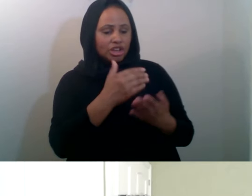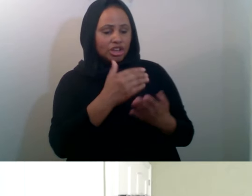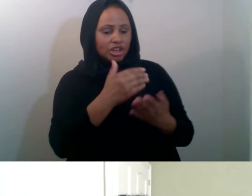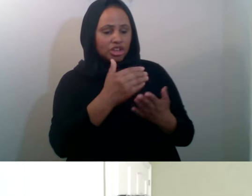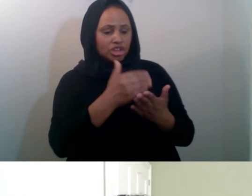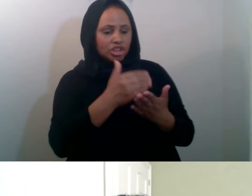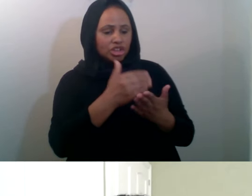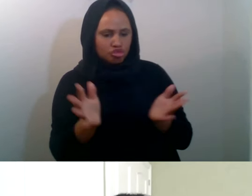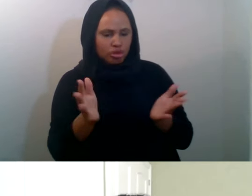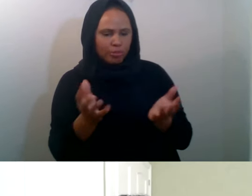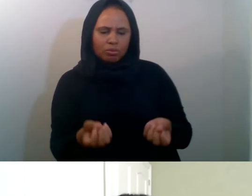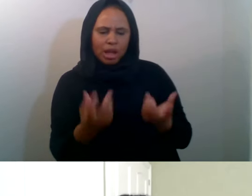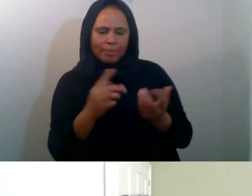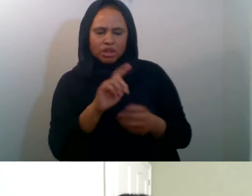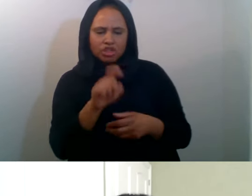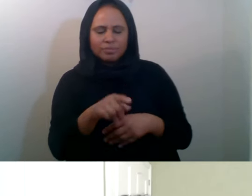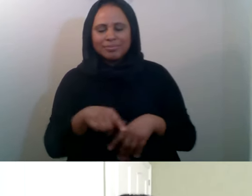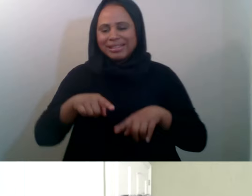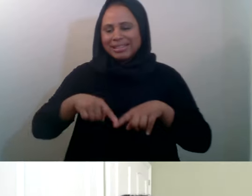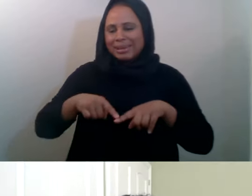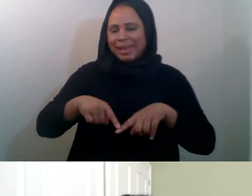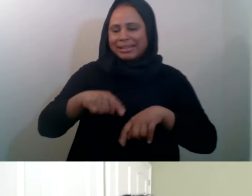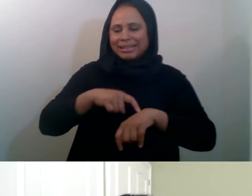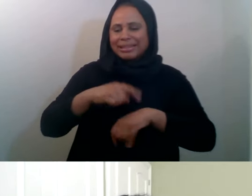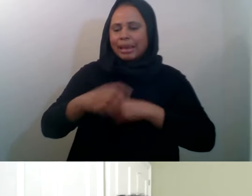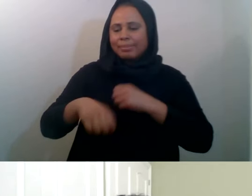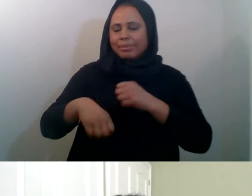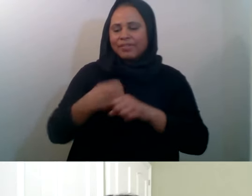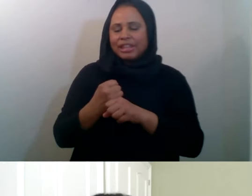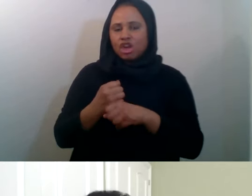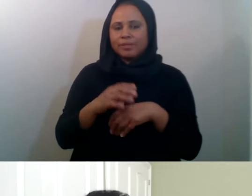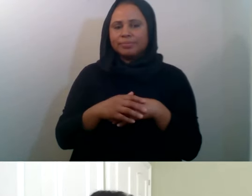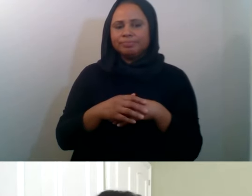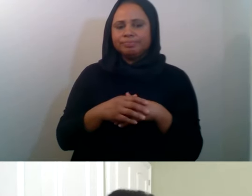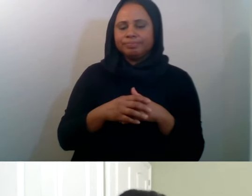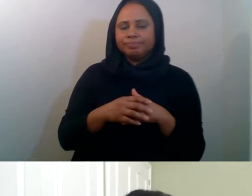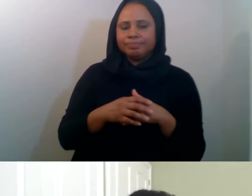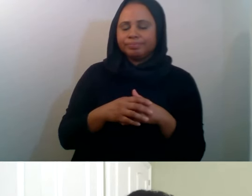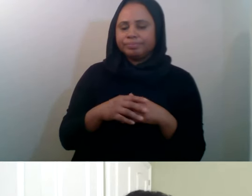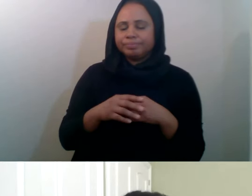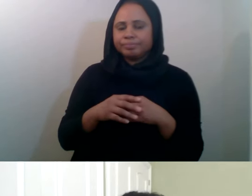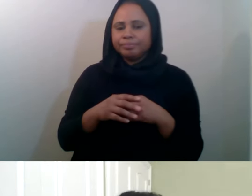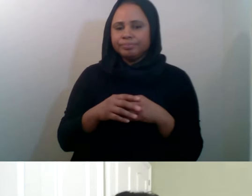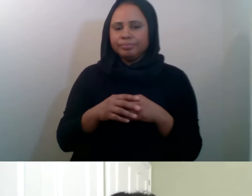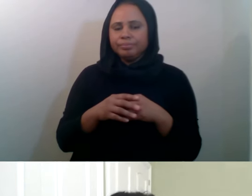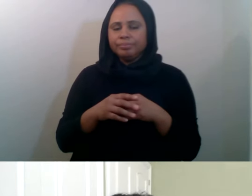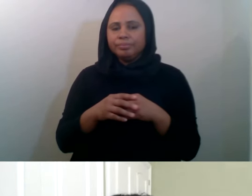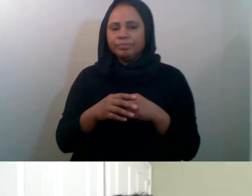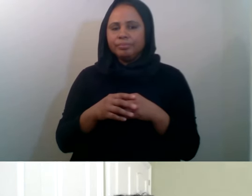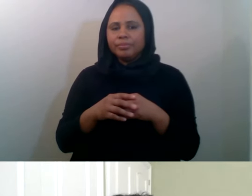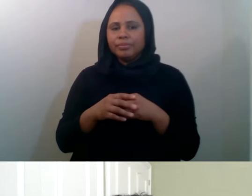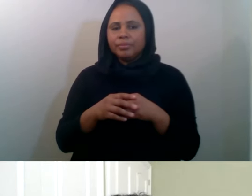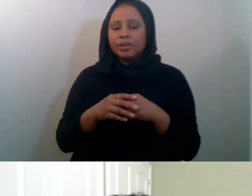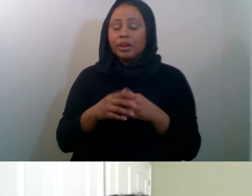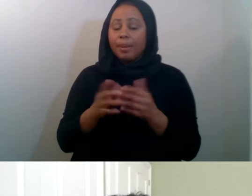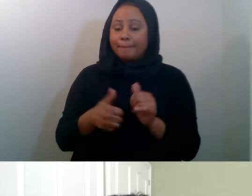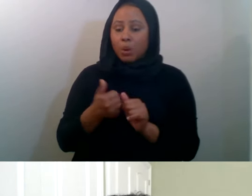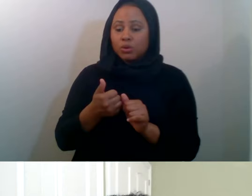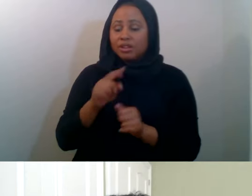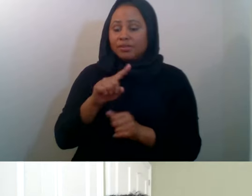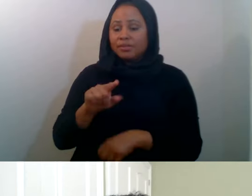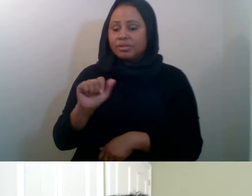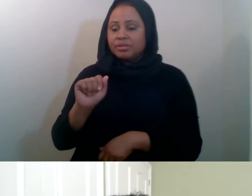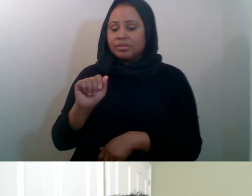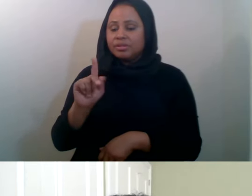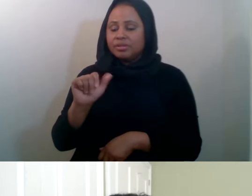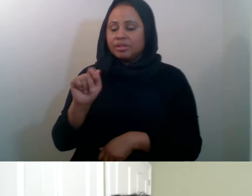It really depends on the time of the year, right? So the biggest amount comes obviously during the month of Ramadan. Alhamdulillah, we're, I think it's